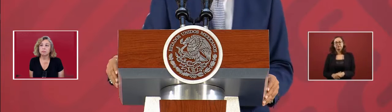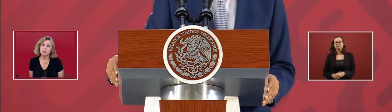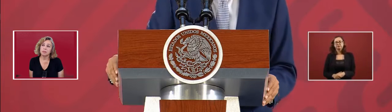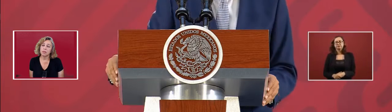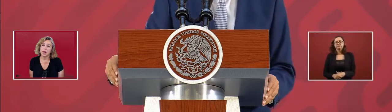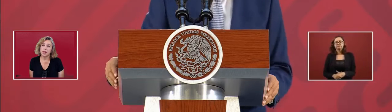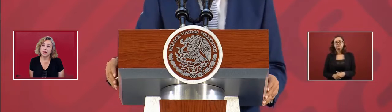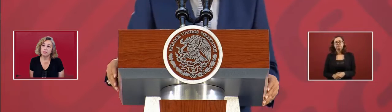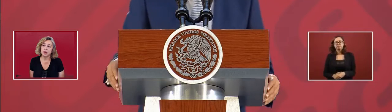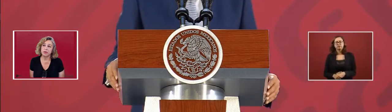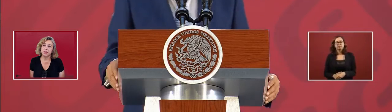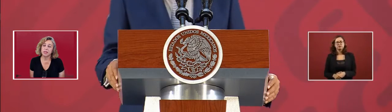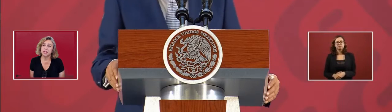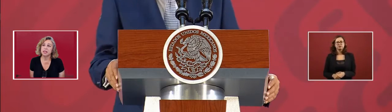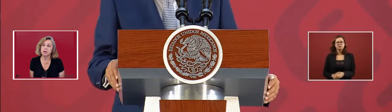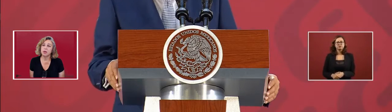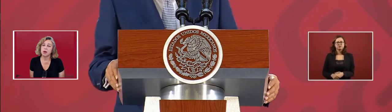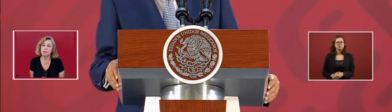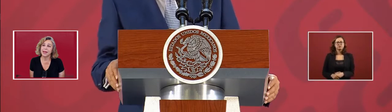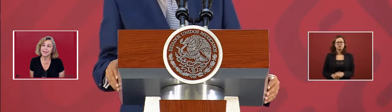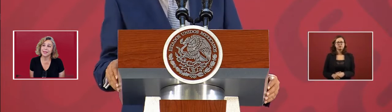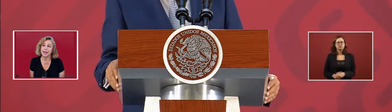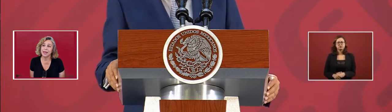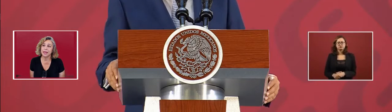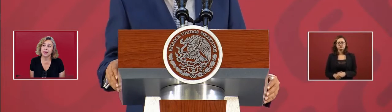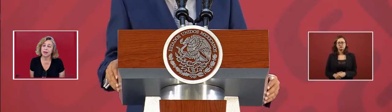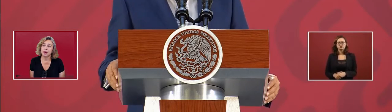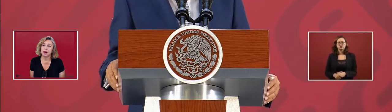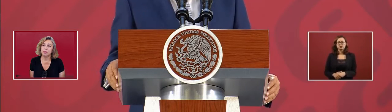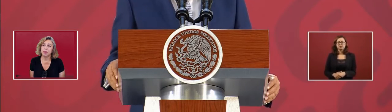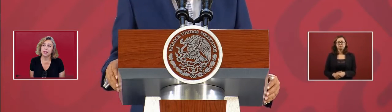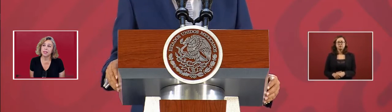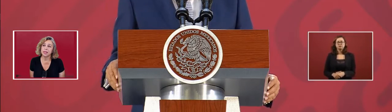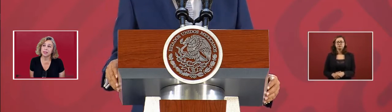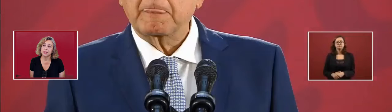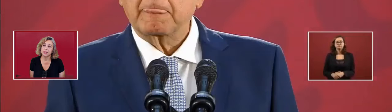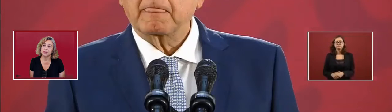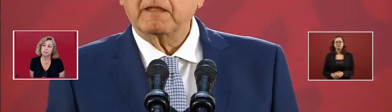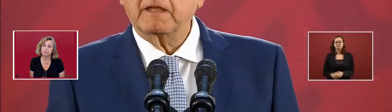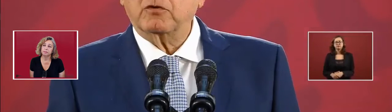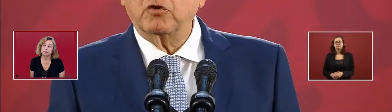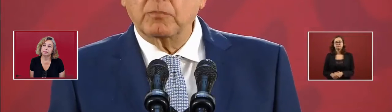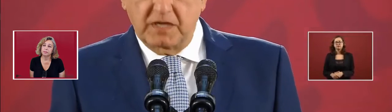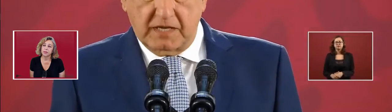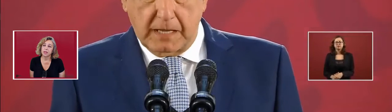And I'm guaranteeing that we are maintaining a politics,